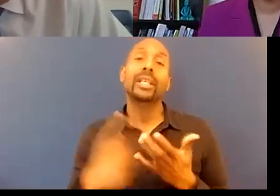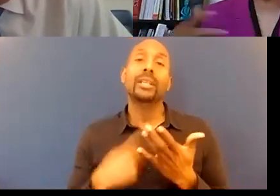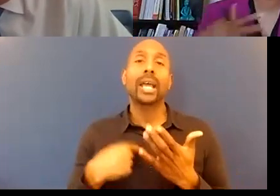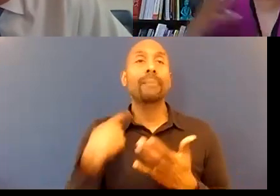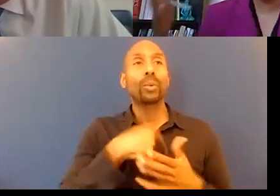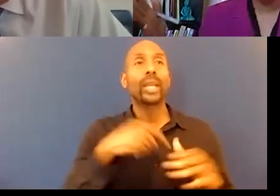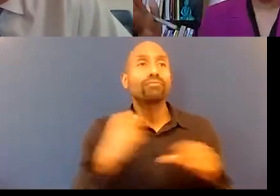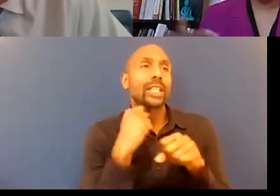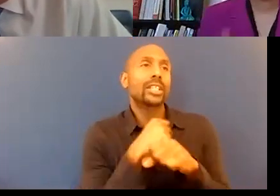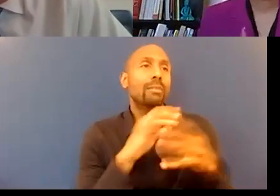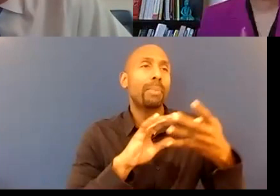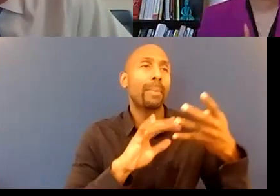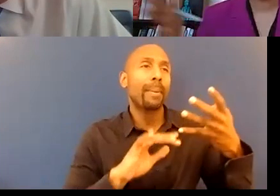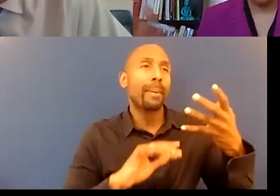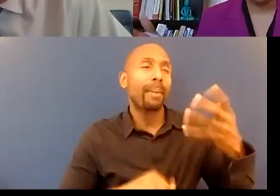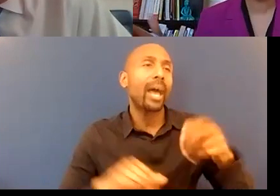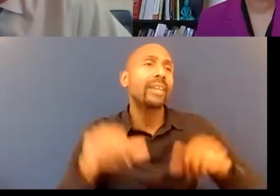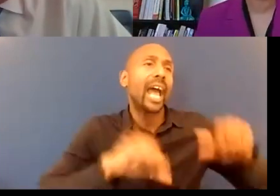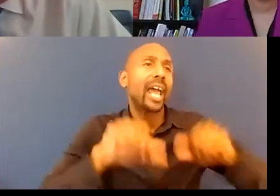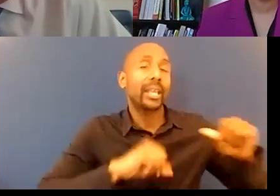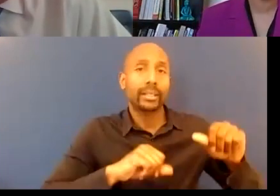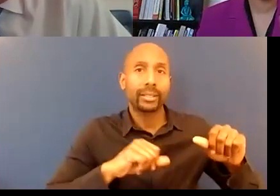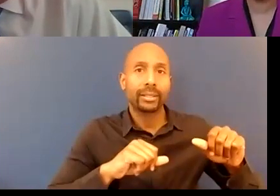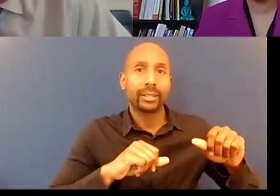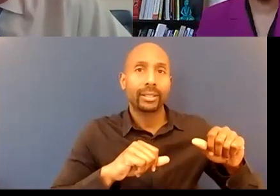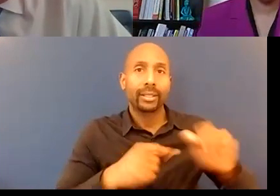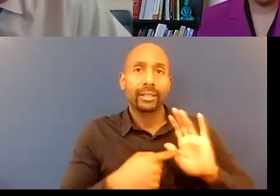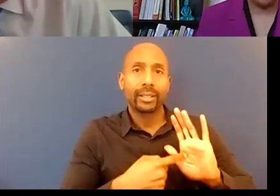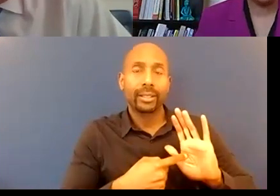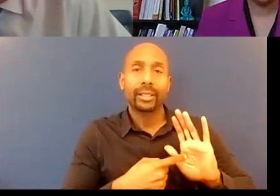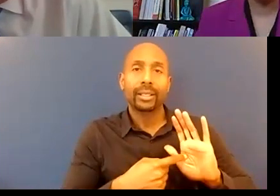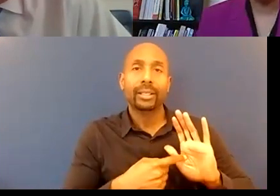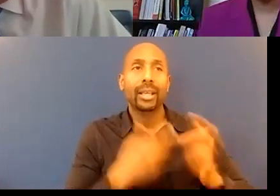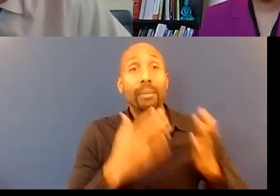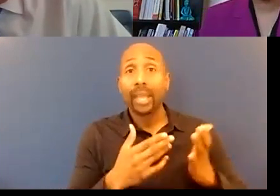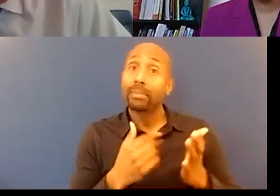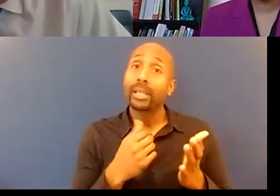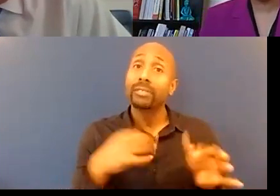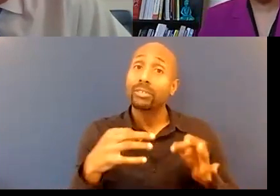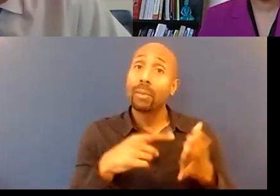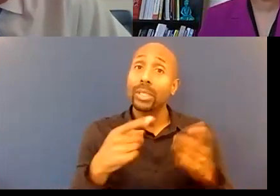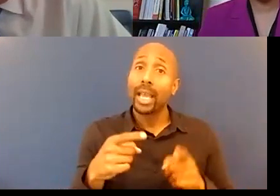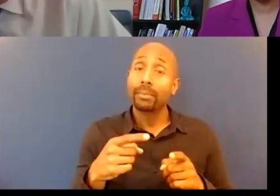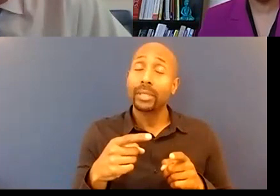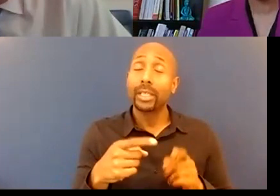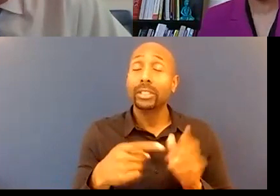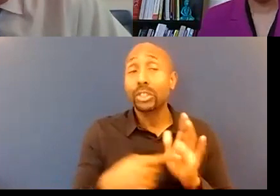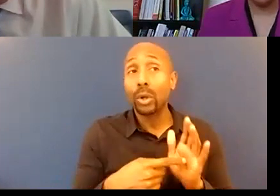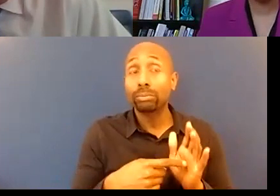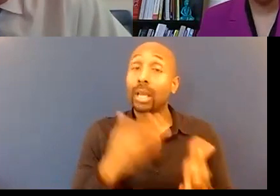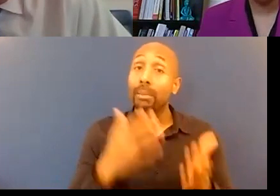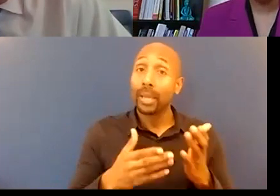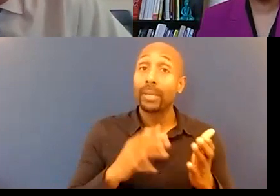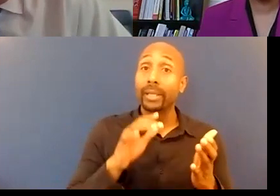for us helps actually describe what's going on or what may or may not be happening the true work has to happen on the